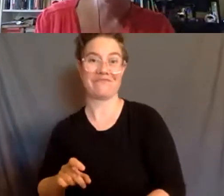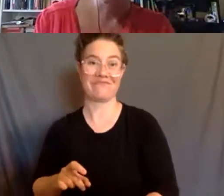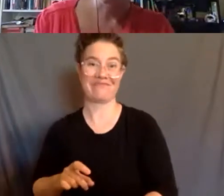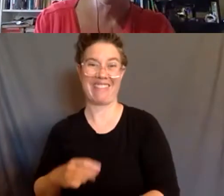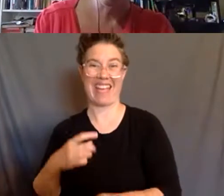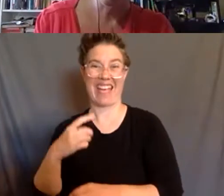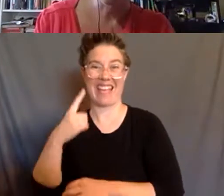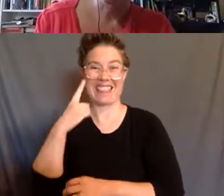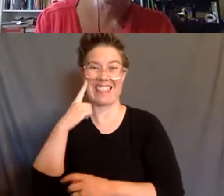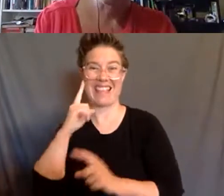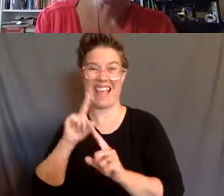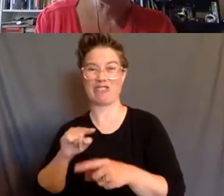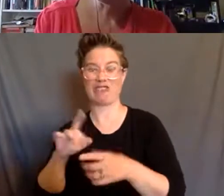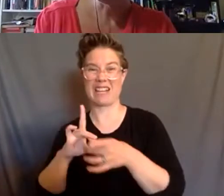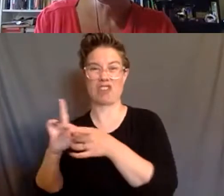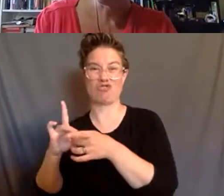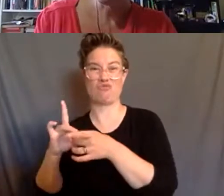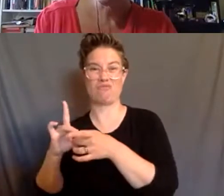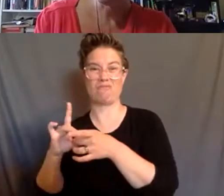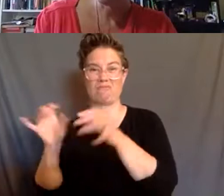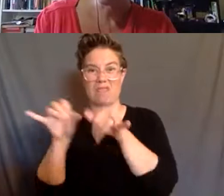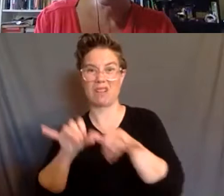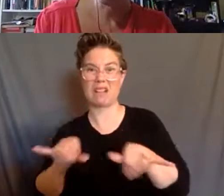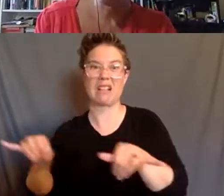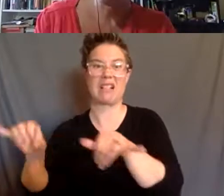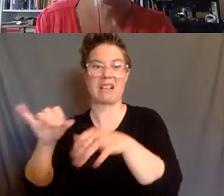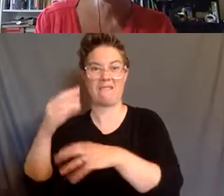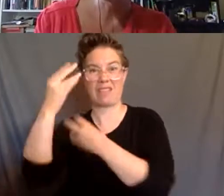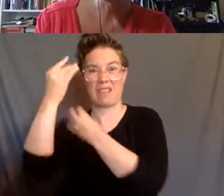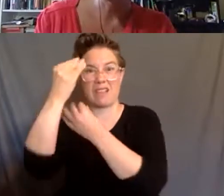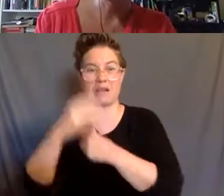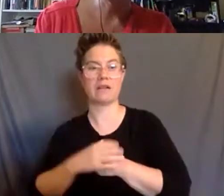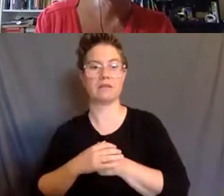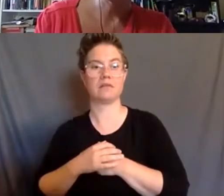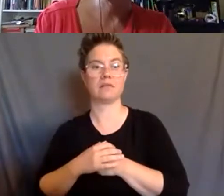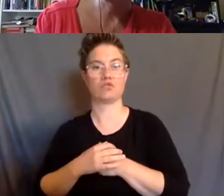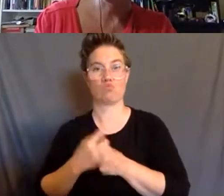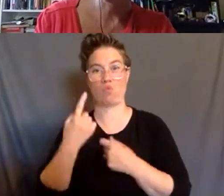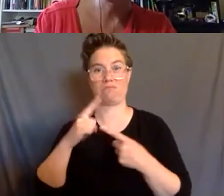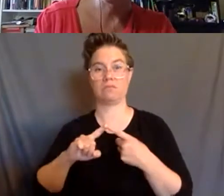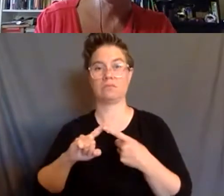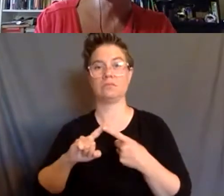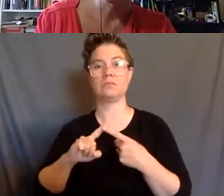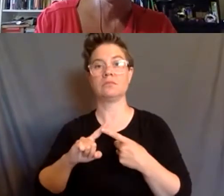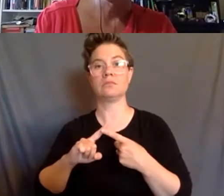kind of thinking. But I would just say a few things. One is about the